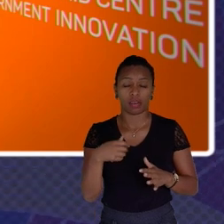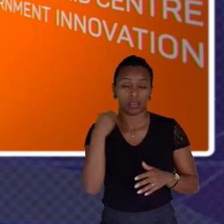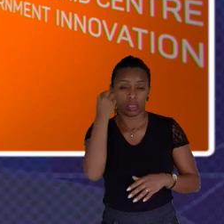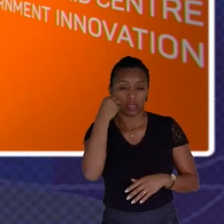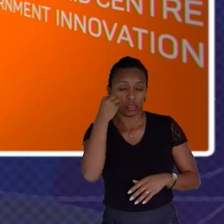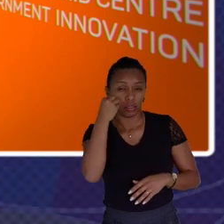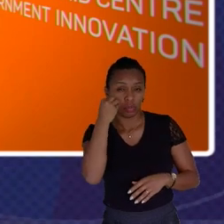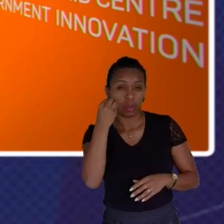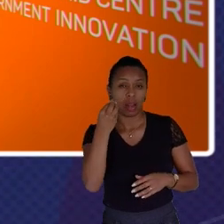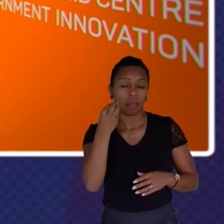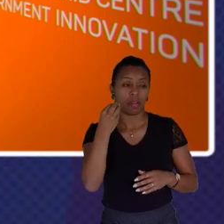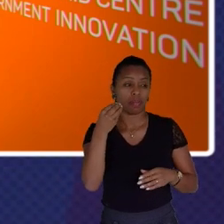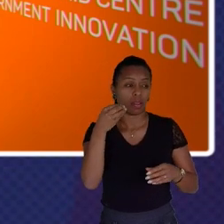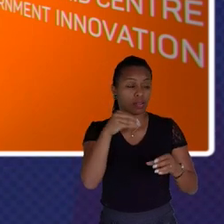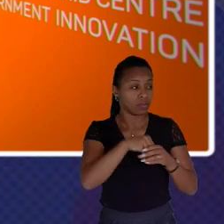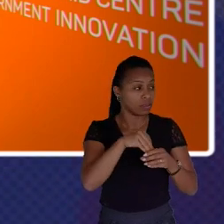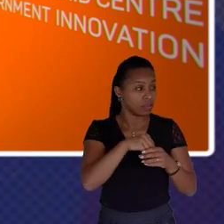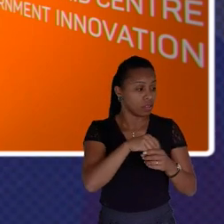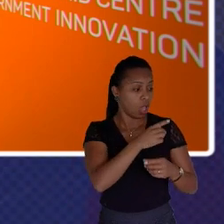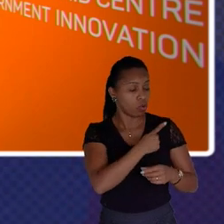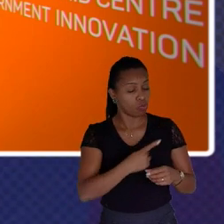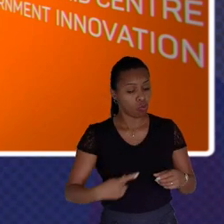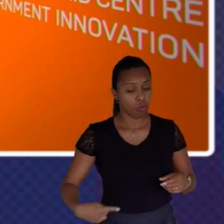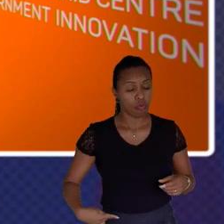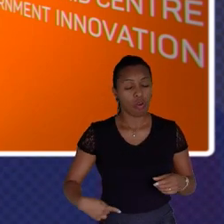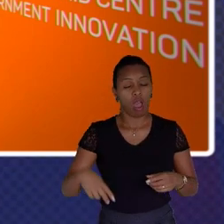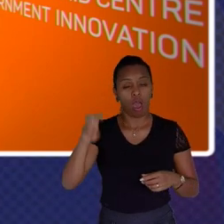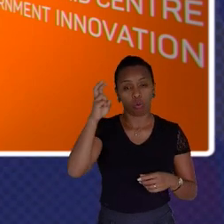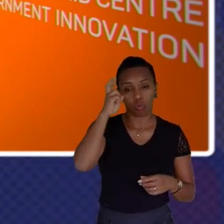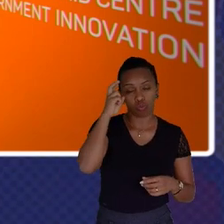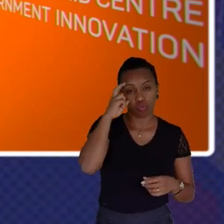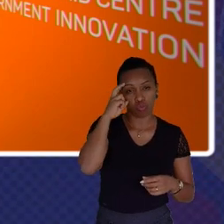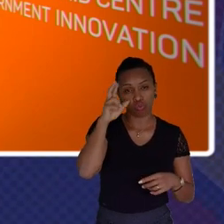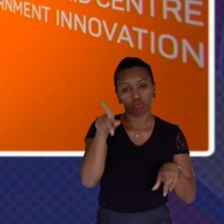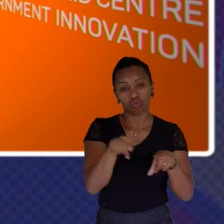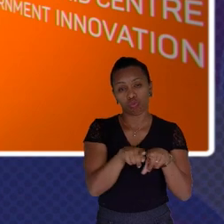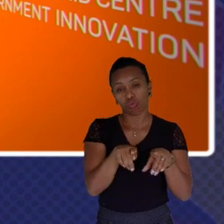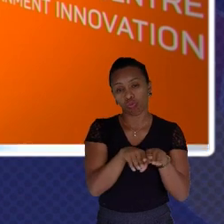Enriching the culture And also enabling the public sector